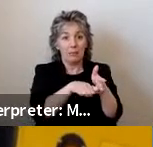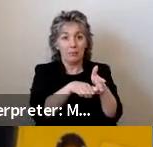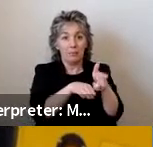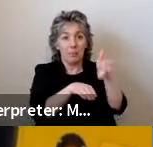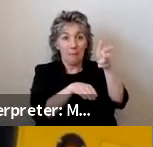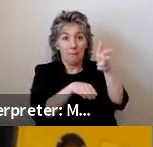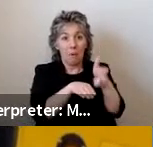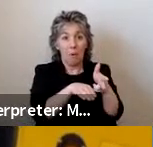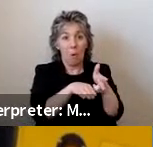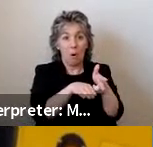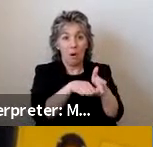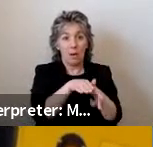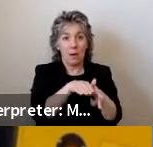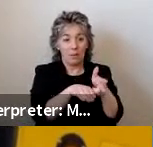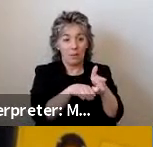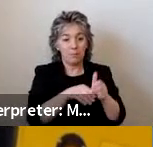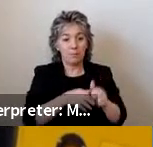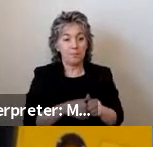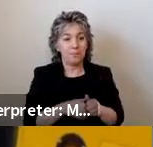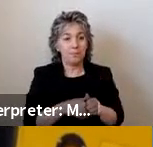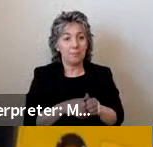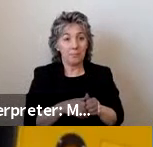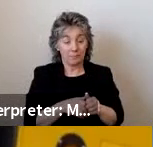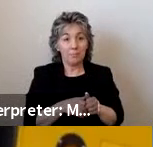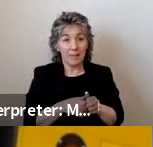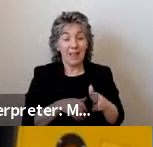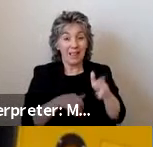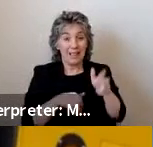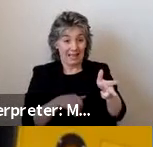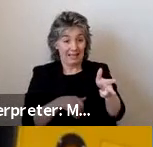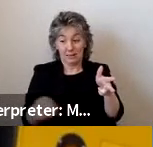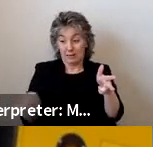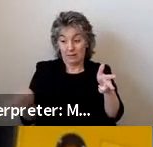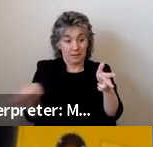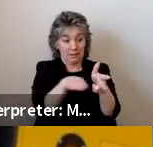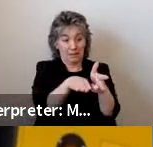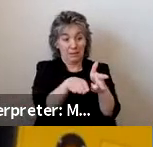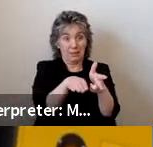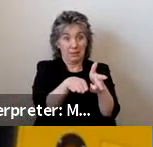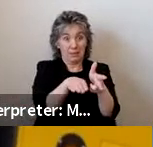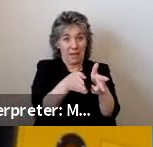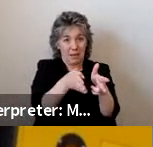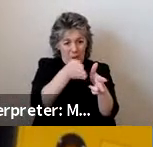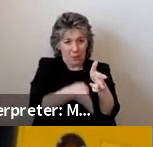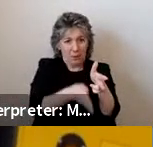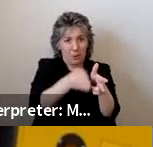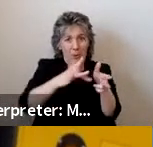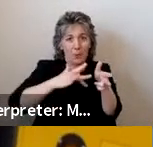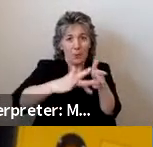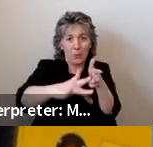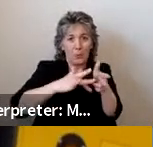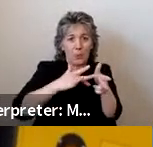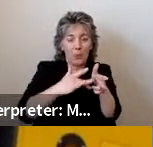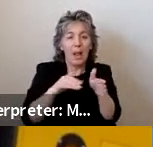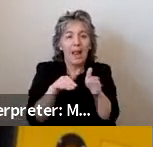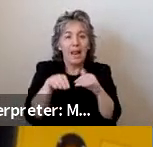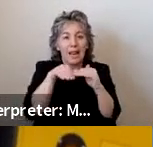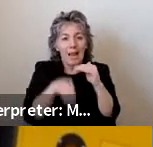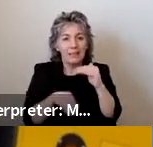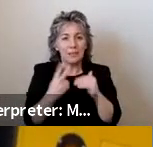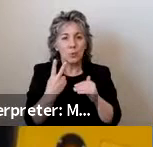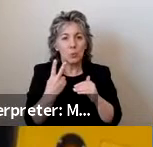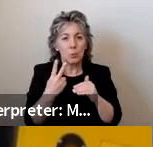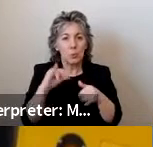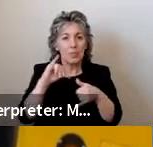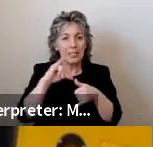platforms. The gap between a vehicle and the boarding platform should not be greater than 2 inches horizontally and 5 eighths inch vertically.